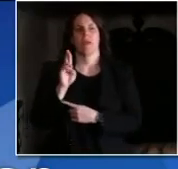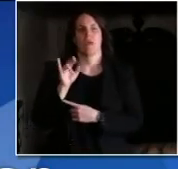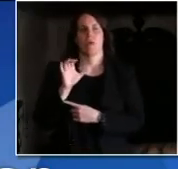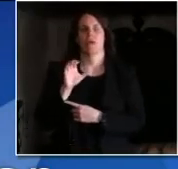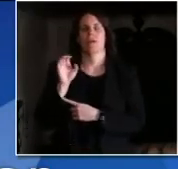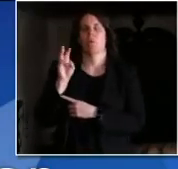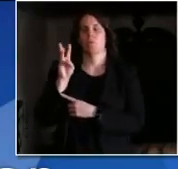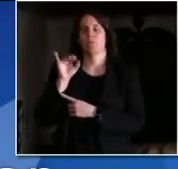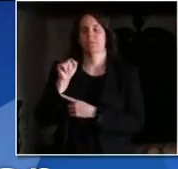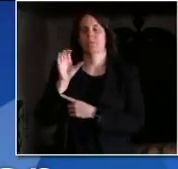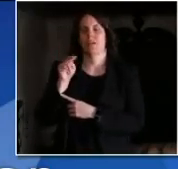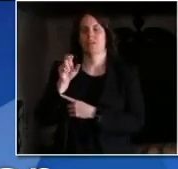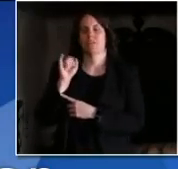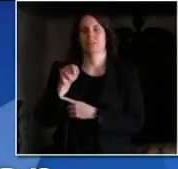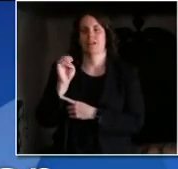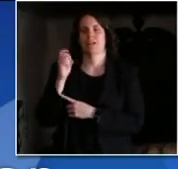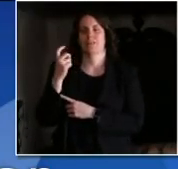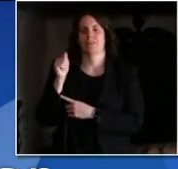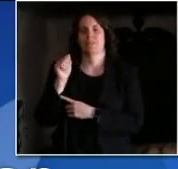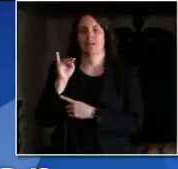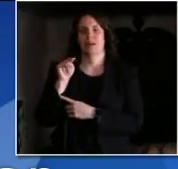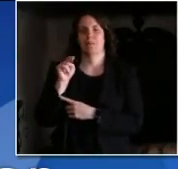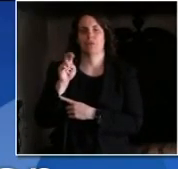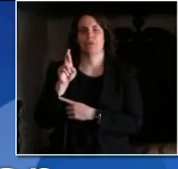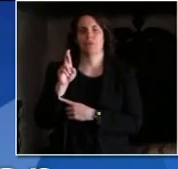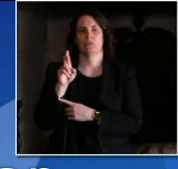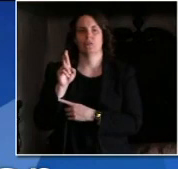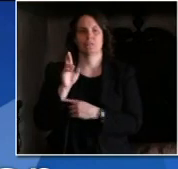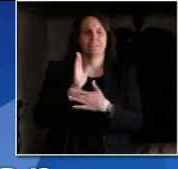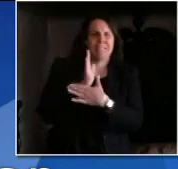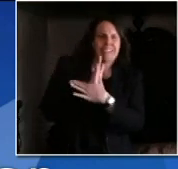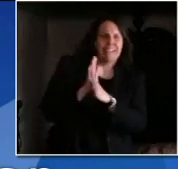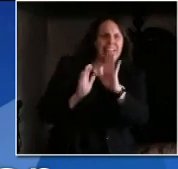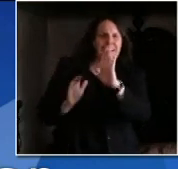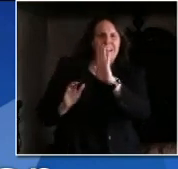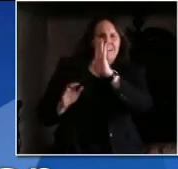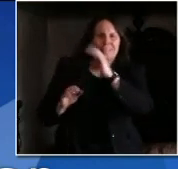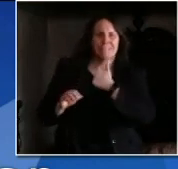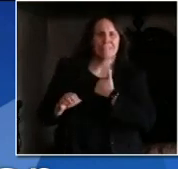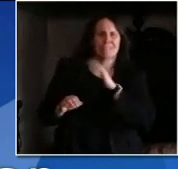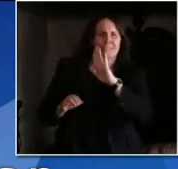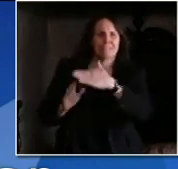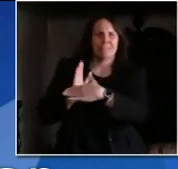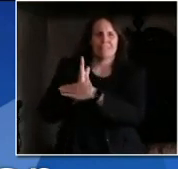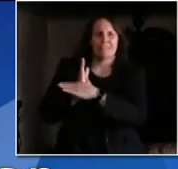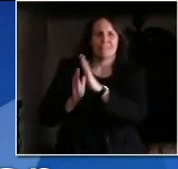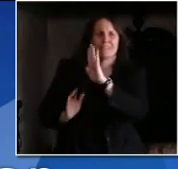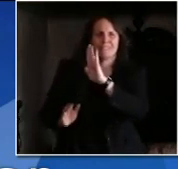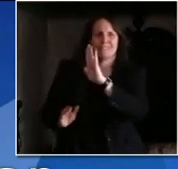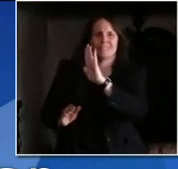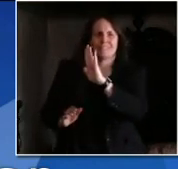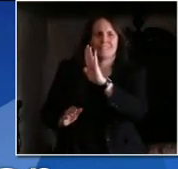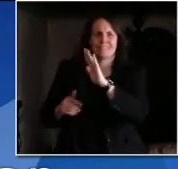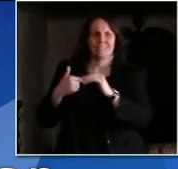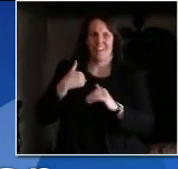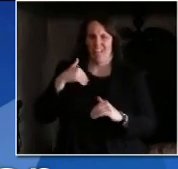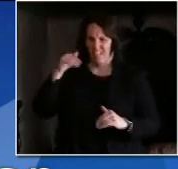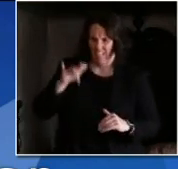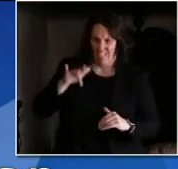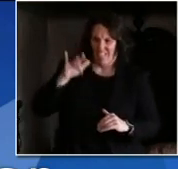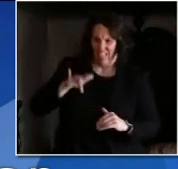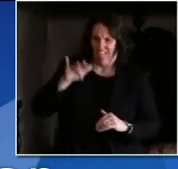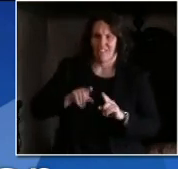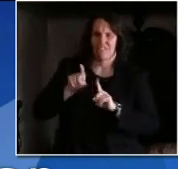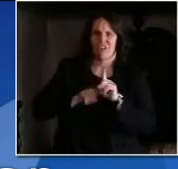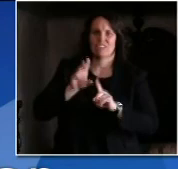I'm sorry is it okay this is Dylan Brogan if I jump in I'm sorry I had the star six problem go ahead Dylan